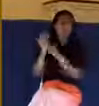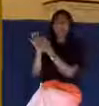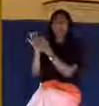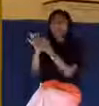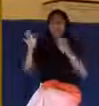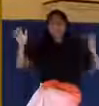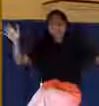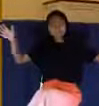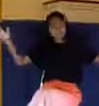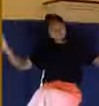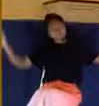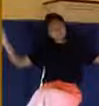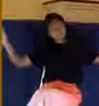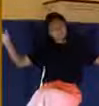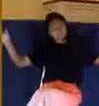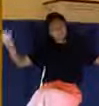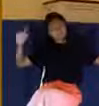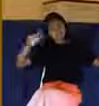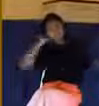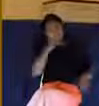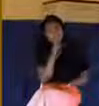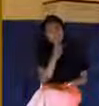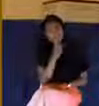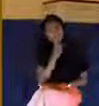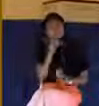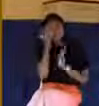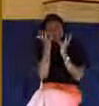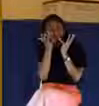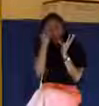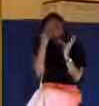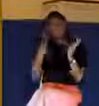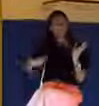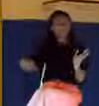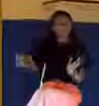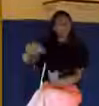for us.